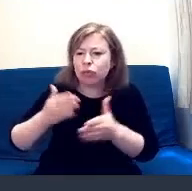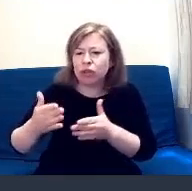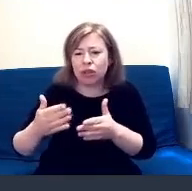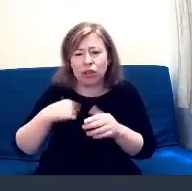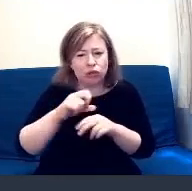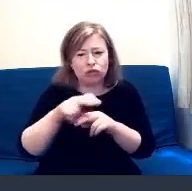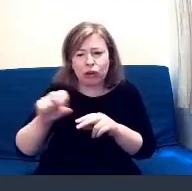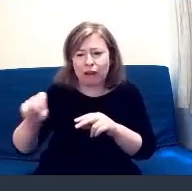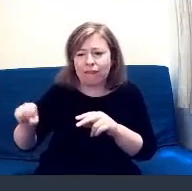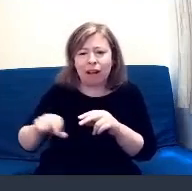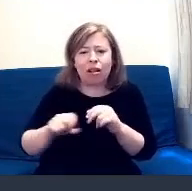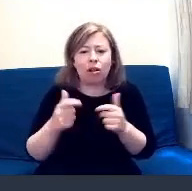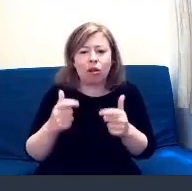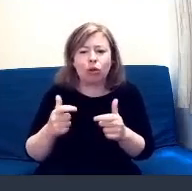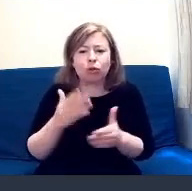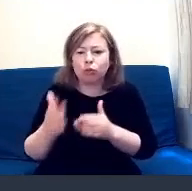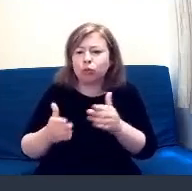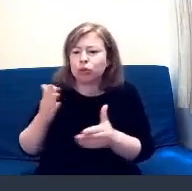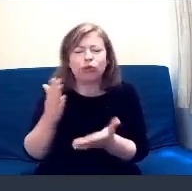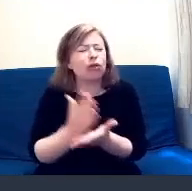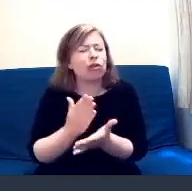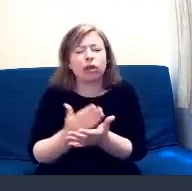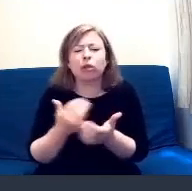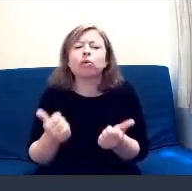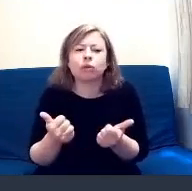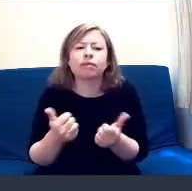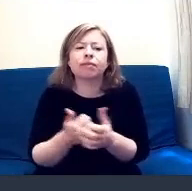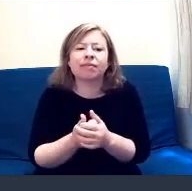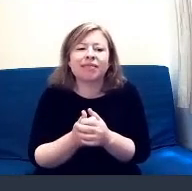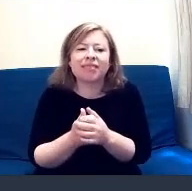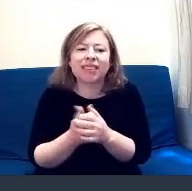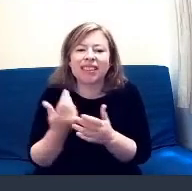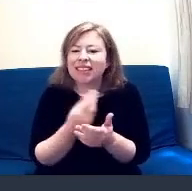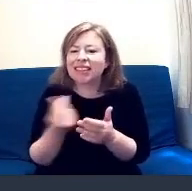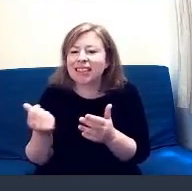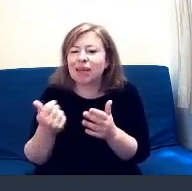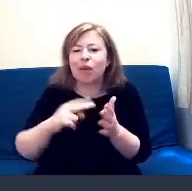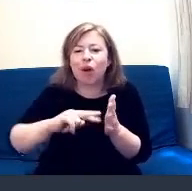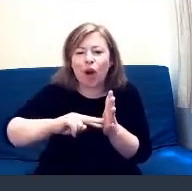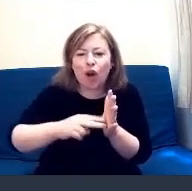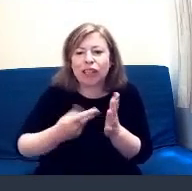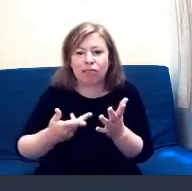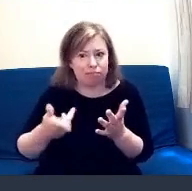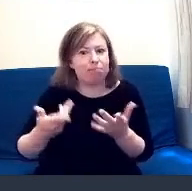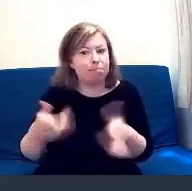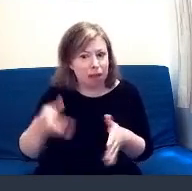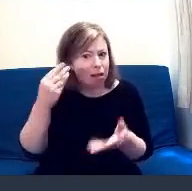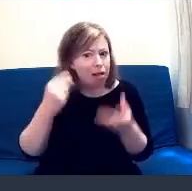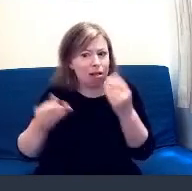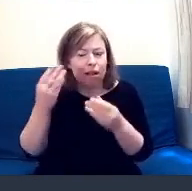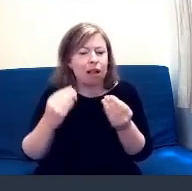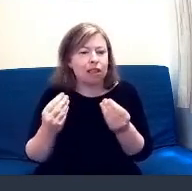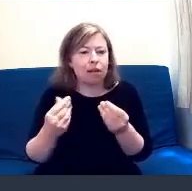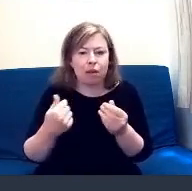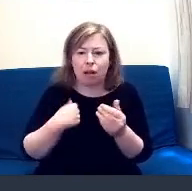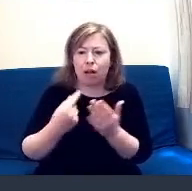doing this and it was really, really good. mean, there's so many organisations that learnt a lot in terms of their equality and diversity policies. We learnt